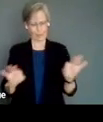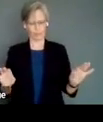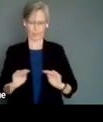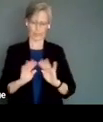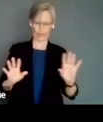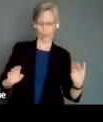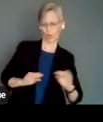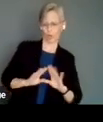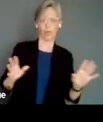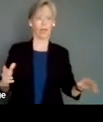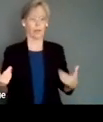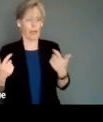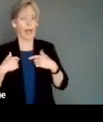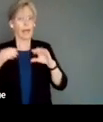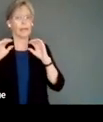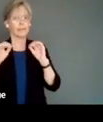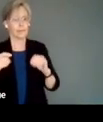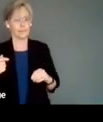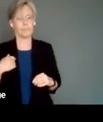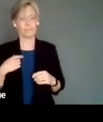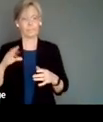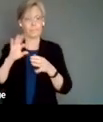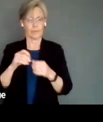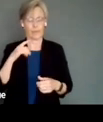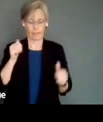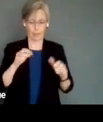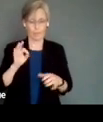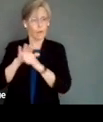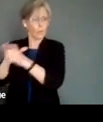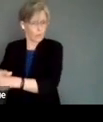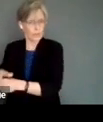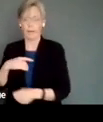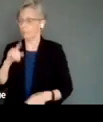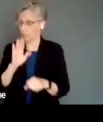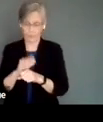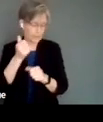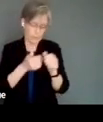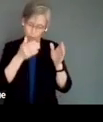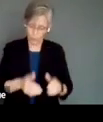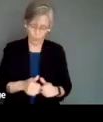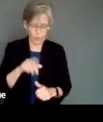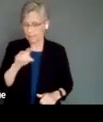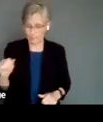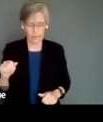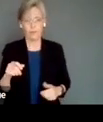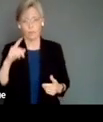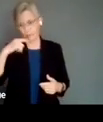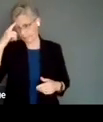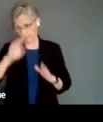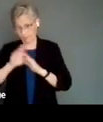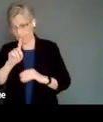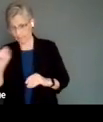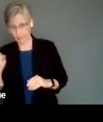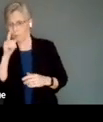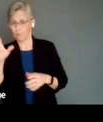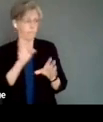not, I teach, I do, we're a theater of the oppressed company and I promise you that every person with a disability, developmental disability that has